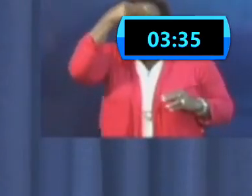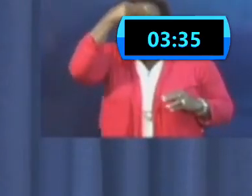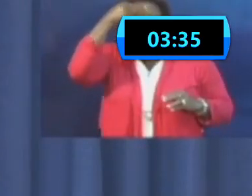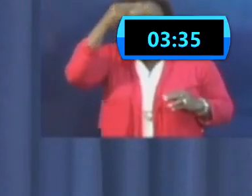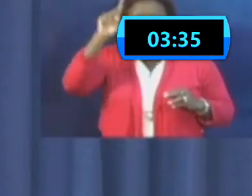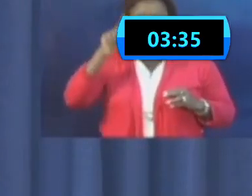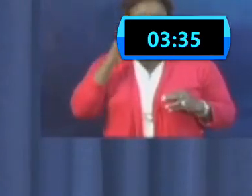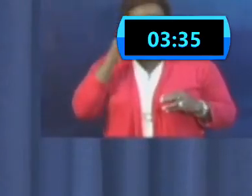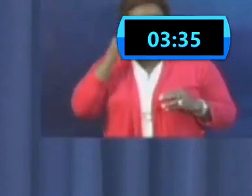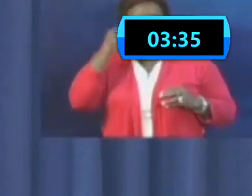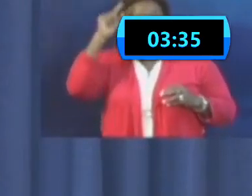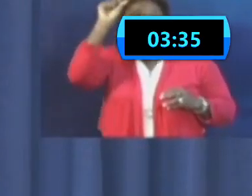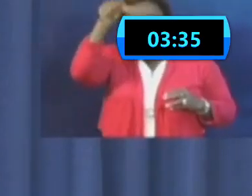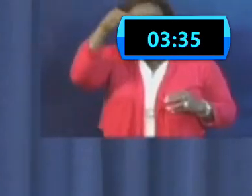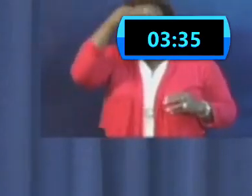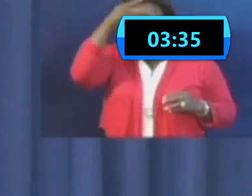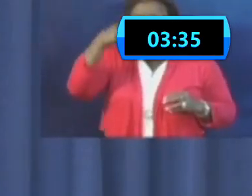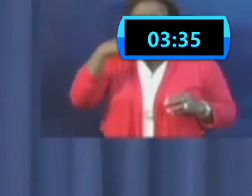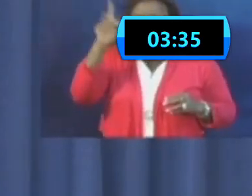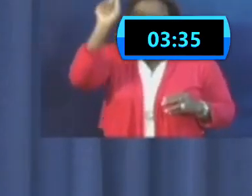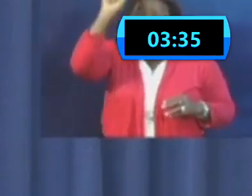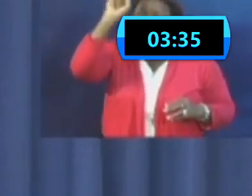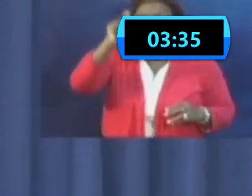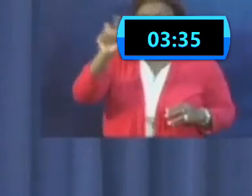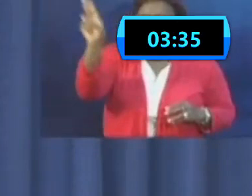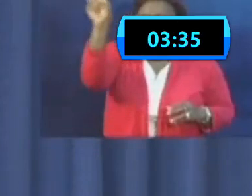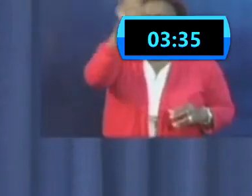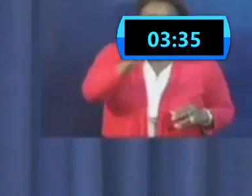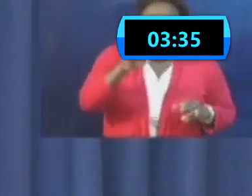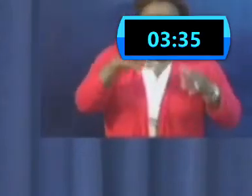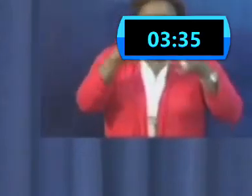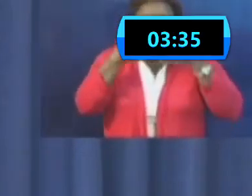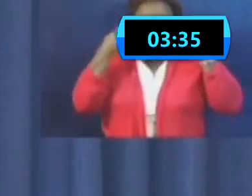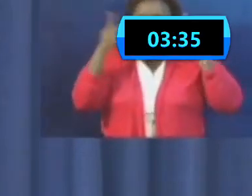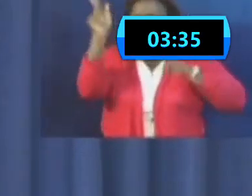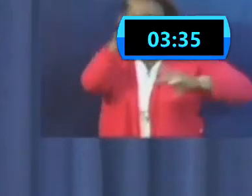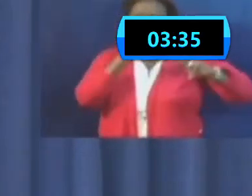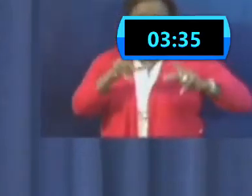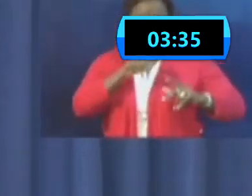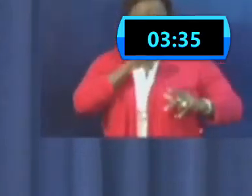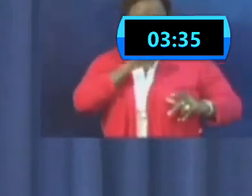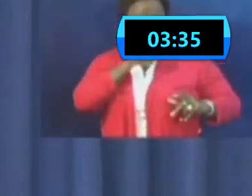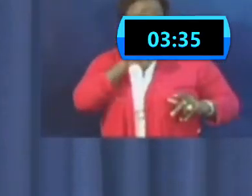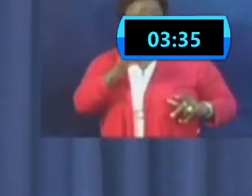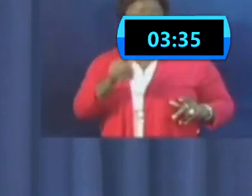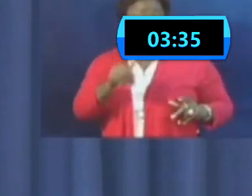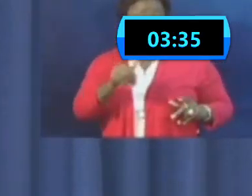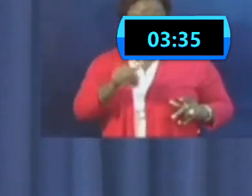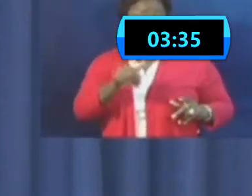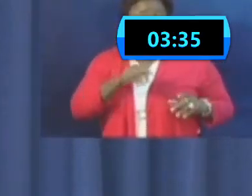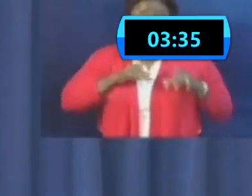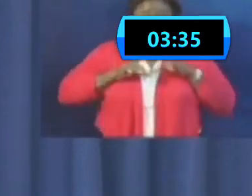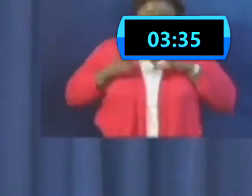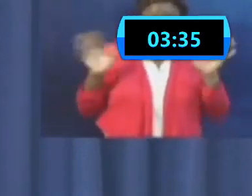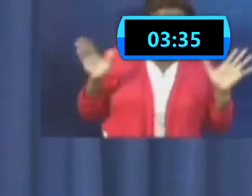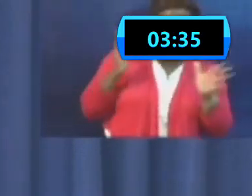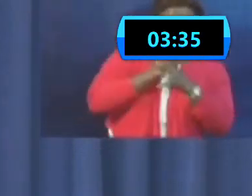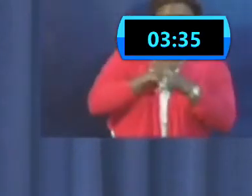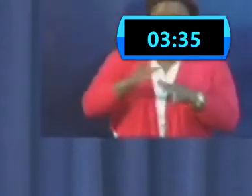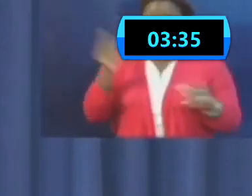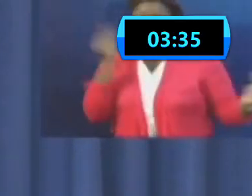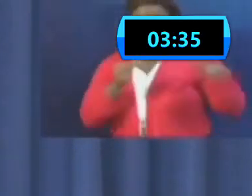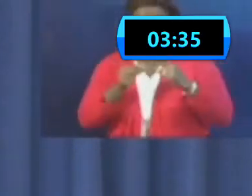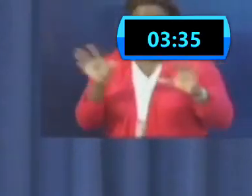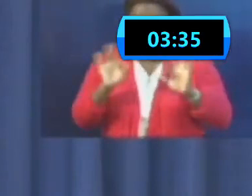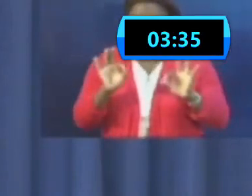what happens in Singapore does not happen in June Island and Tobago. The government in Singapore has a certain